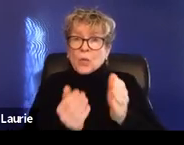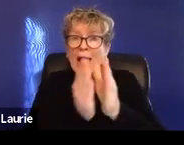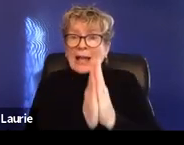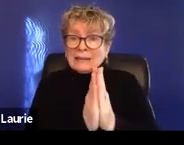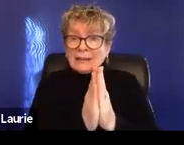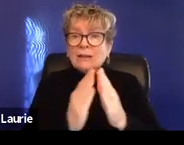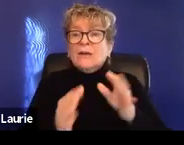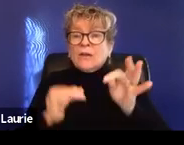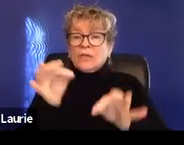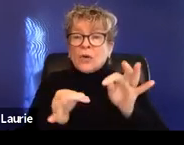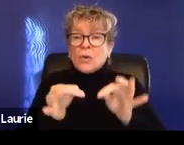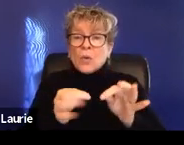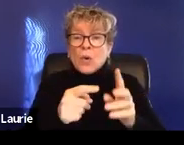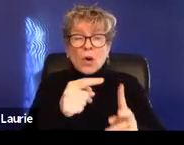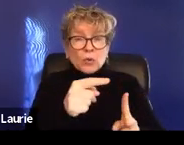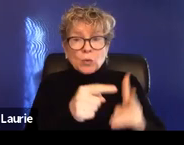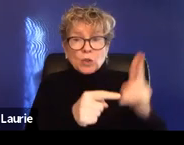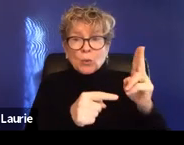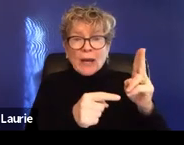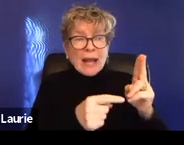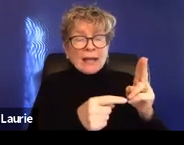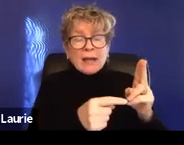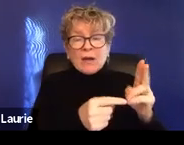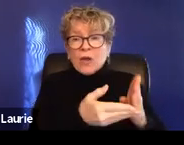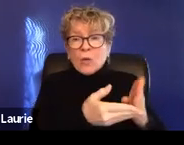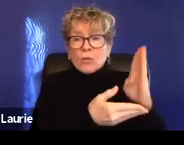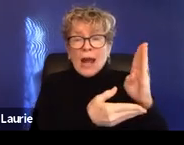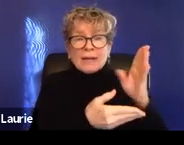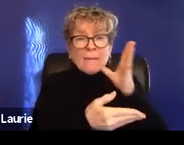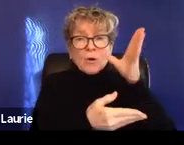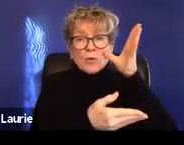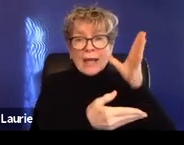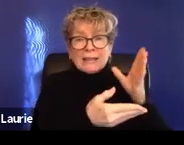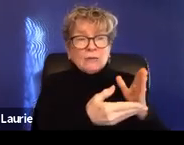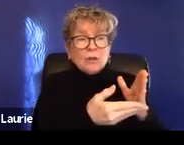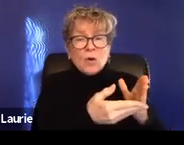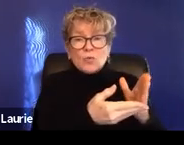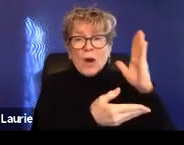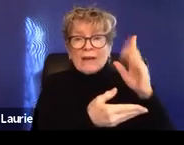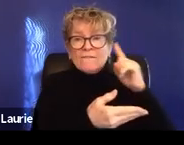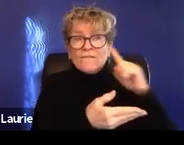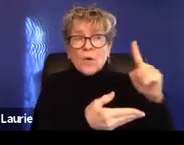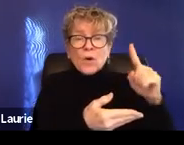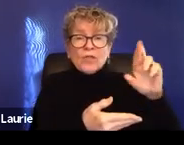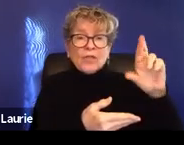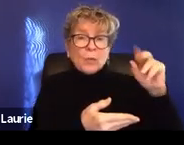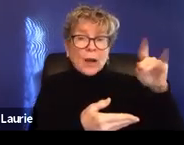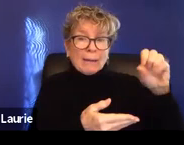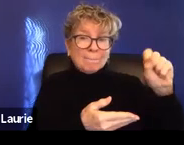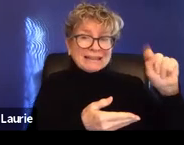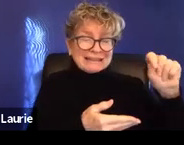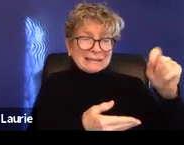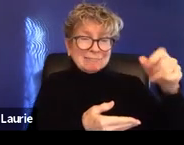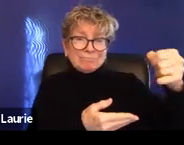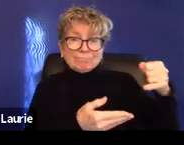the right of their rapist access parental right to the child. Um, and then the last one I want to